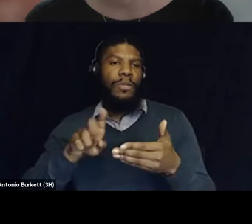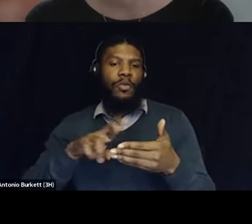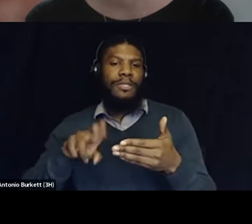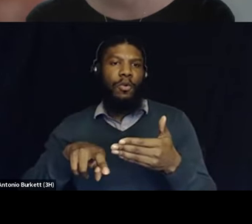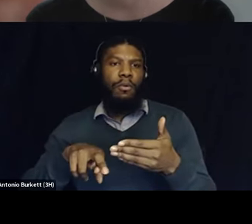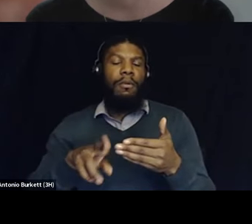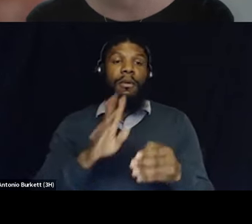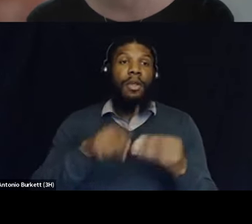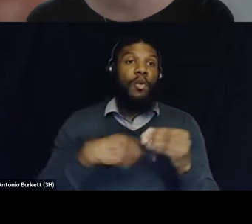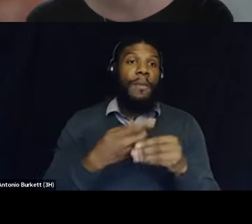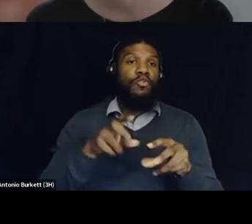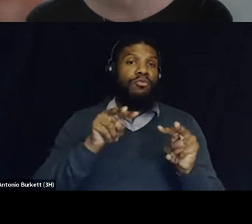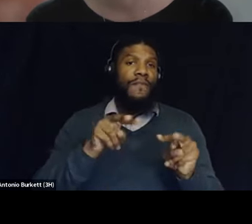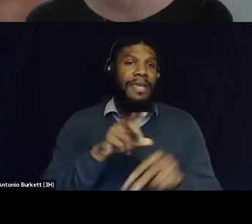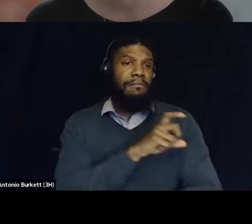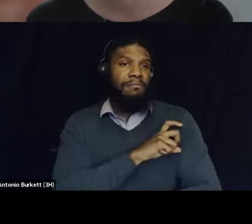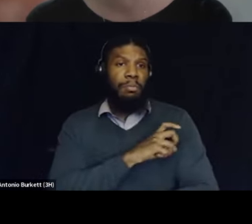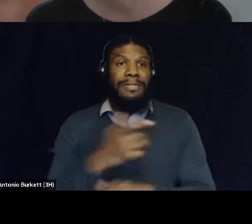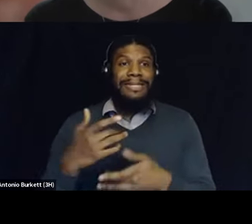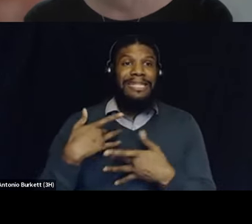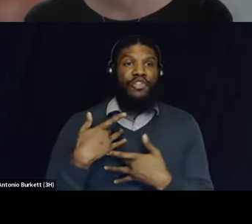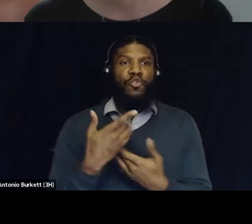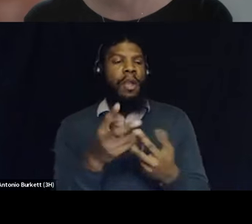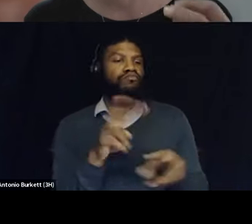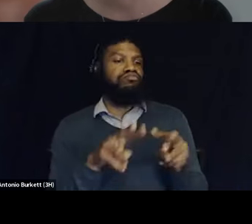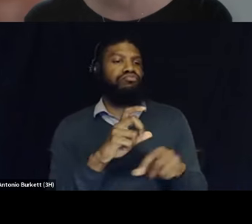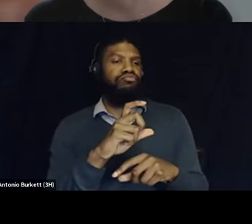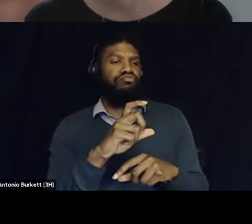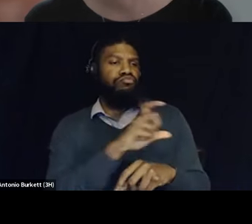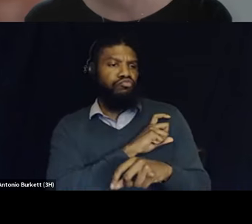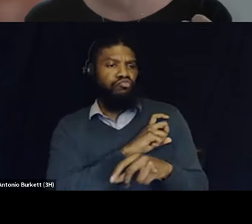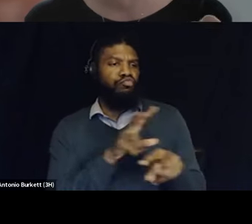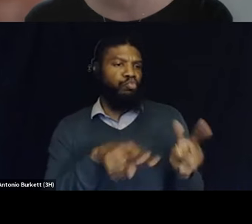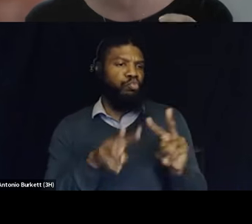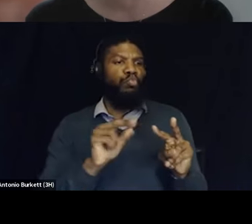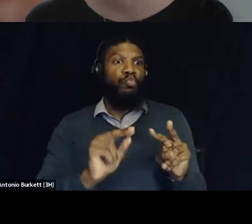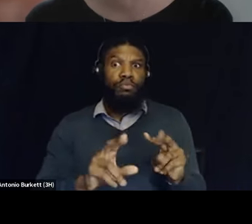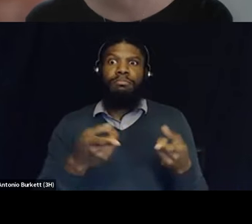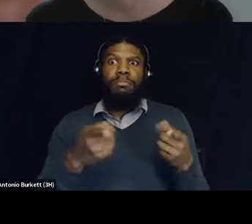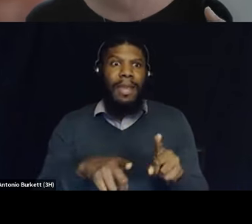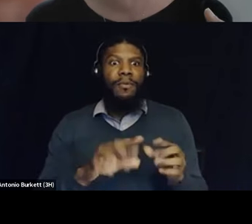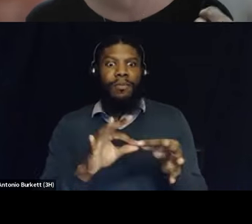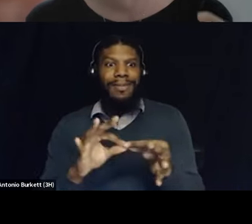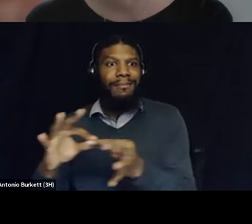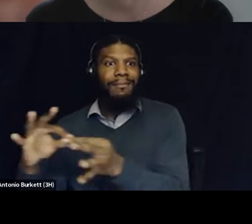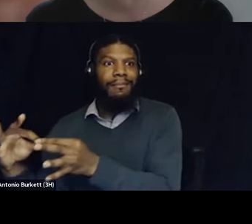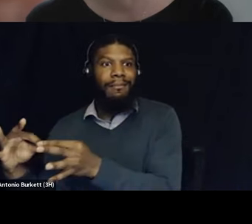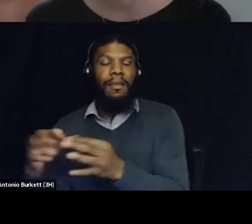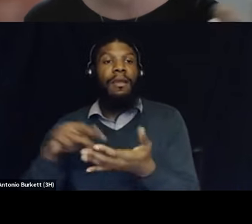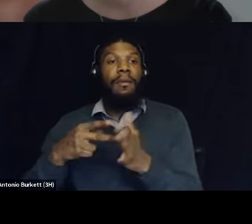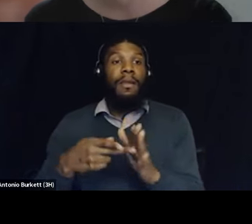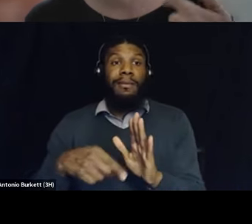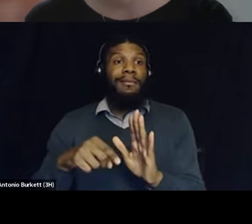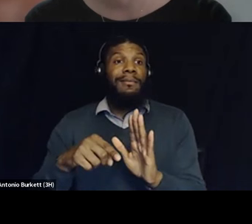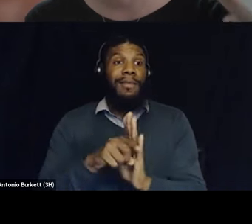it often doesn't happen in a vacuum you know there are these feedback loops where negative outcomes of surveillance